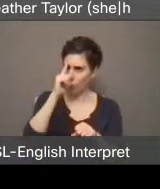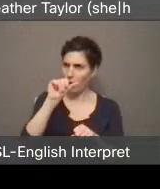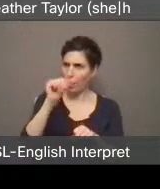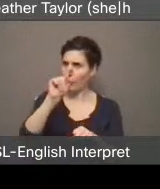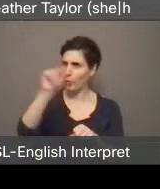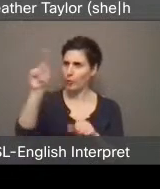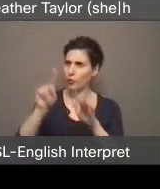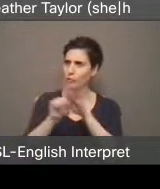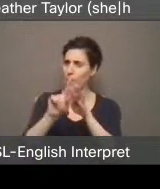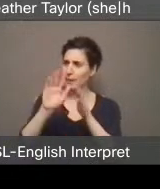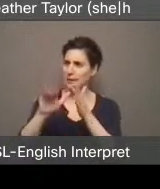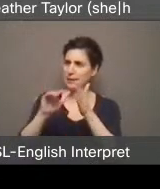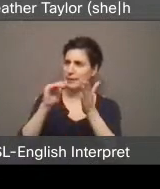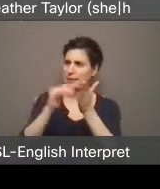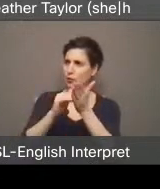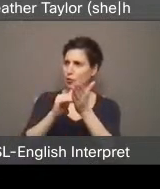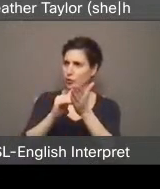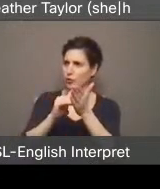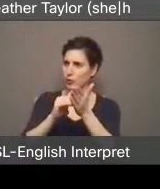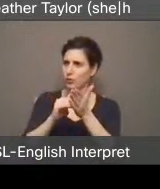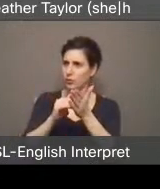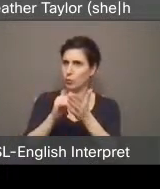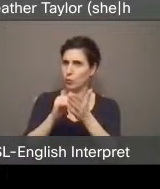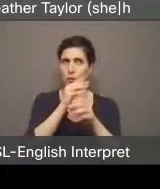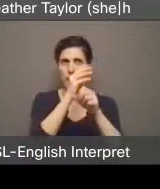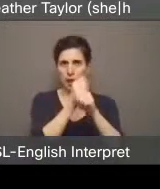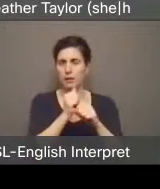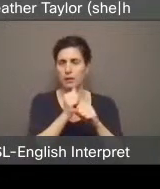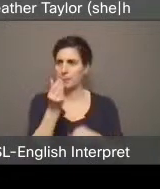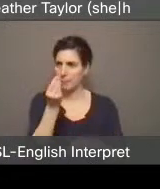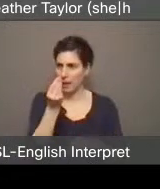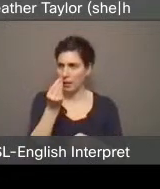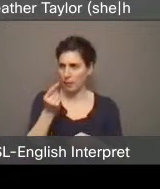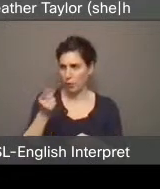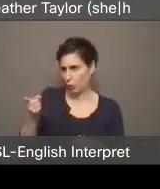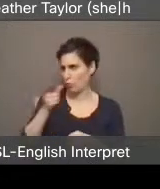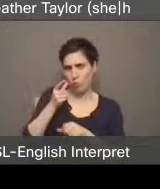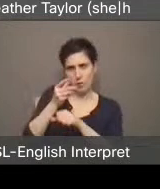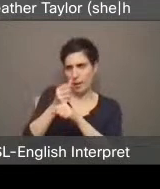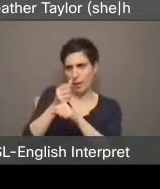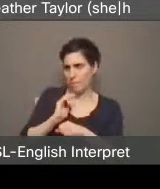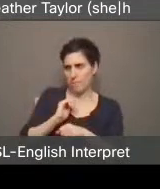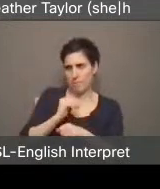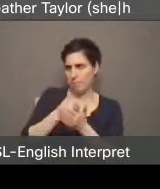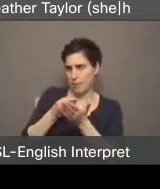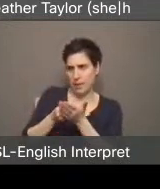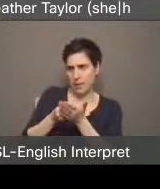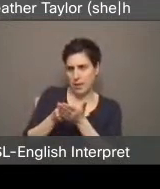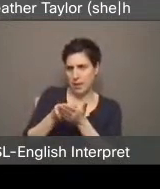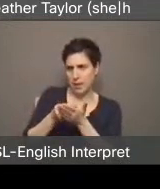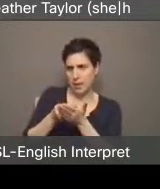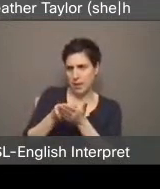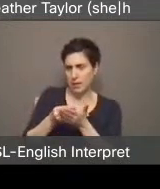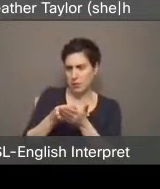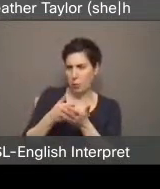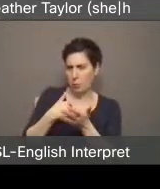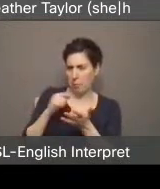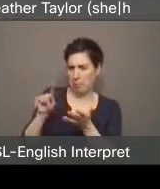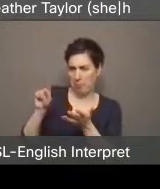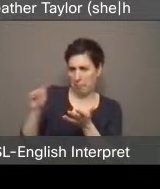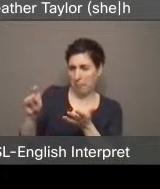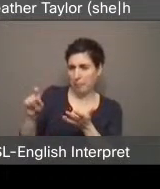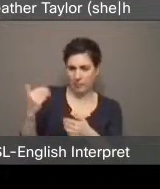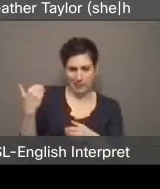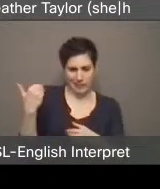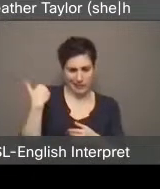that seem that they get more directly funded by us. But I I heard from I had an appointment